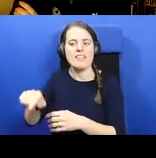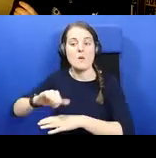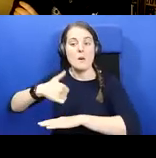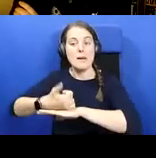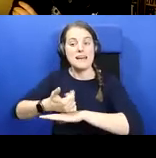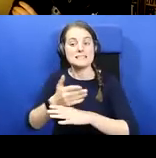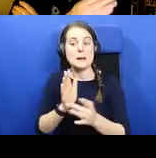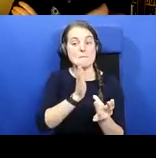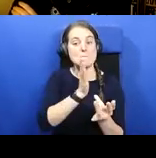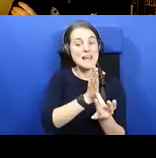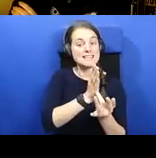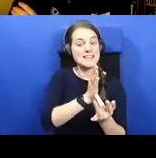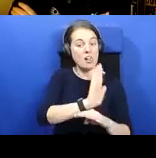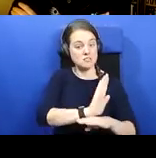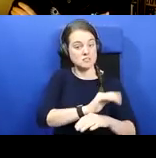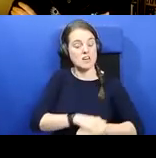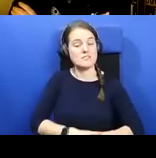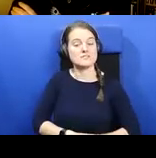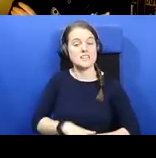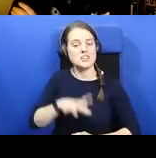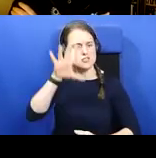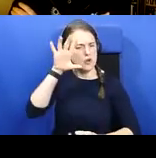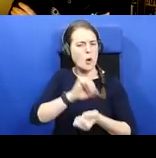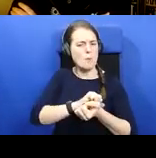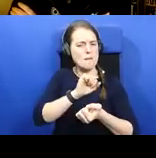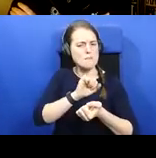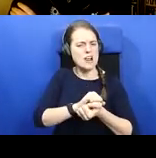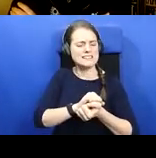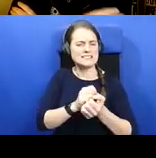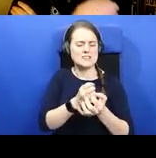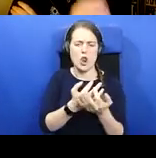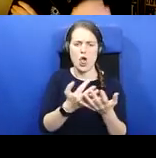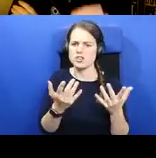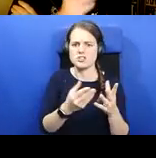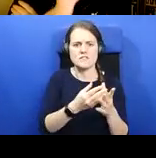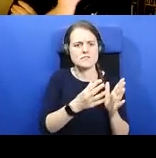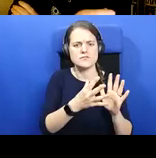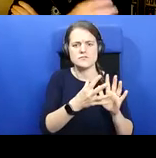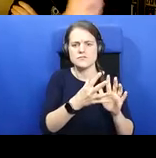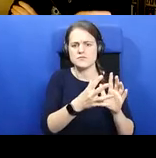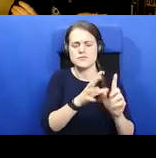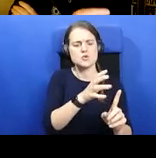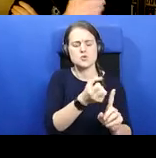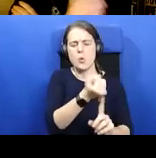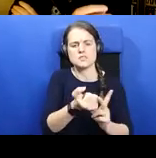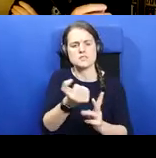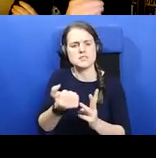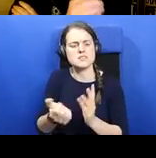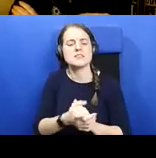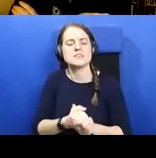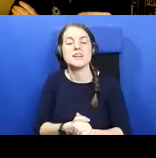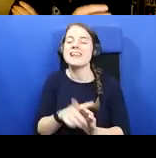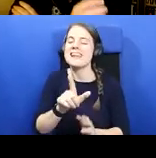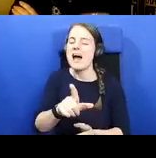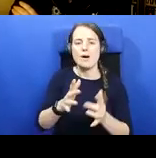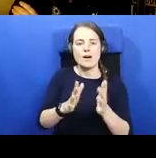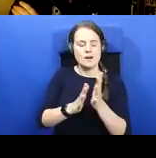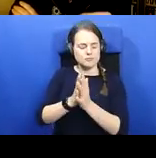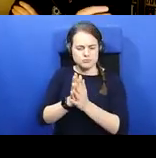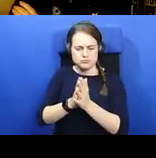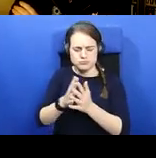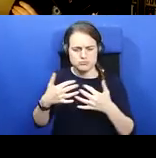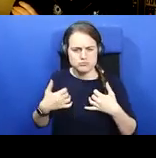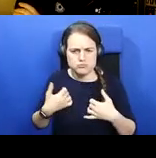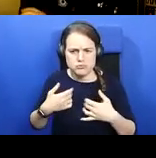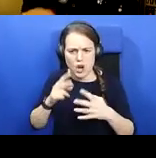Ulster. He's commemorated in a lot of Irish sources. And one of the things which I find fascinating about looking at Moel